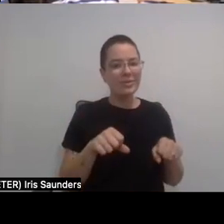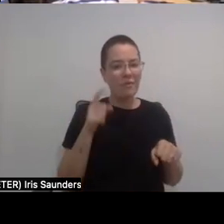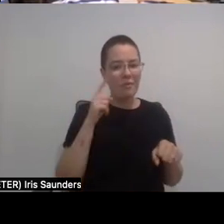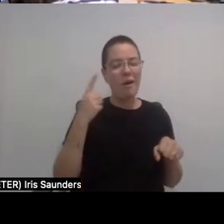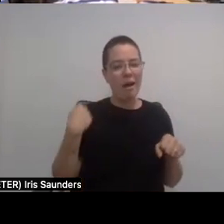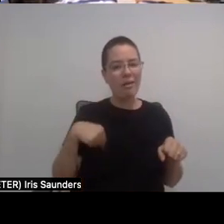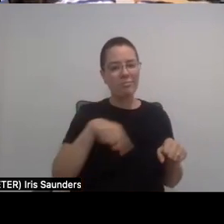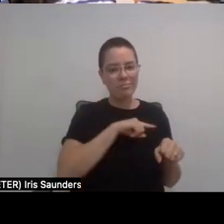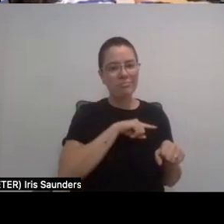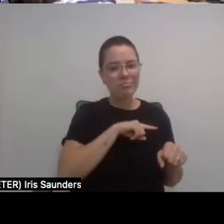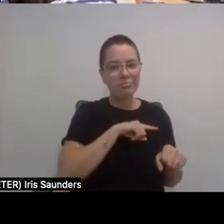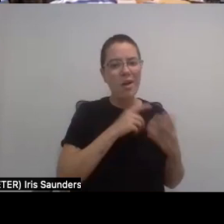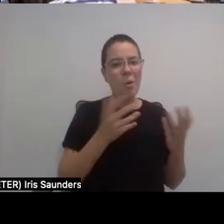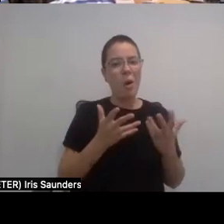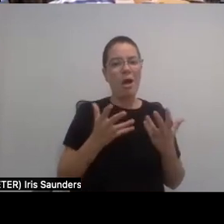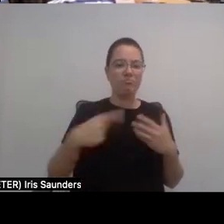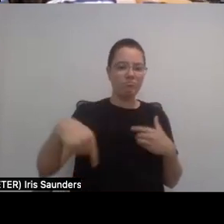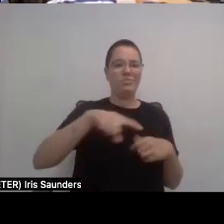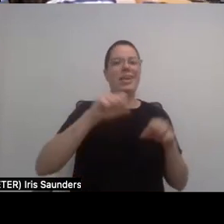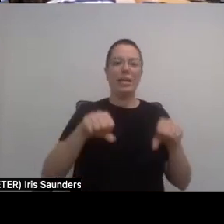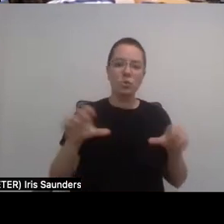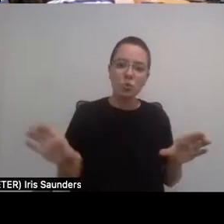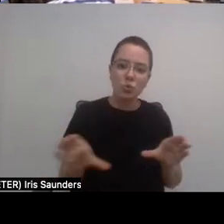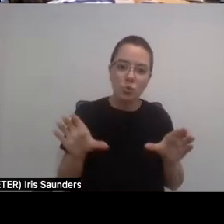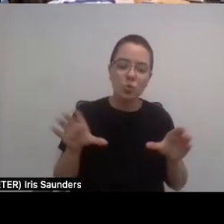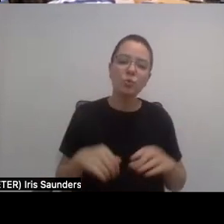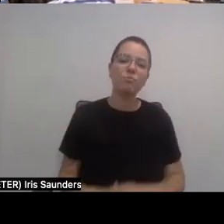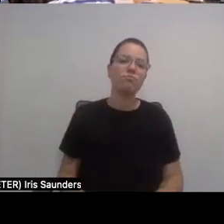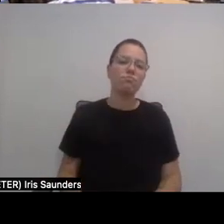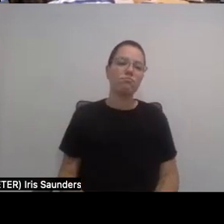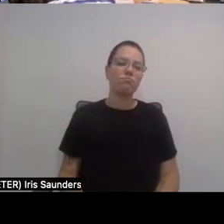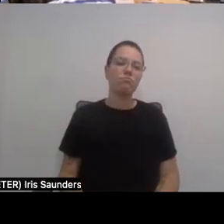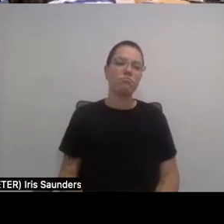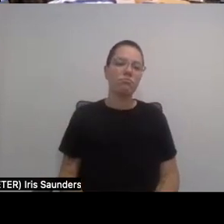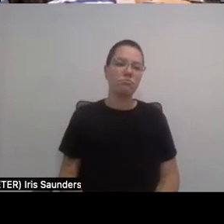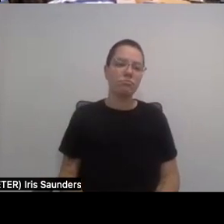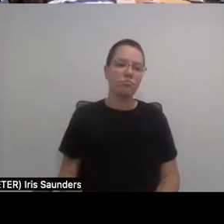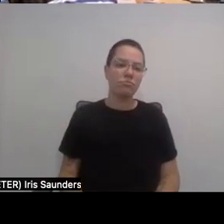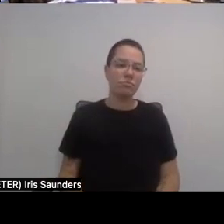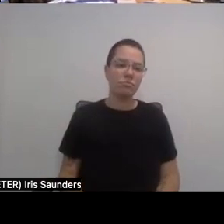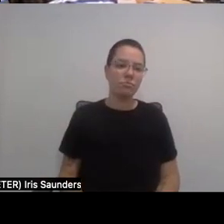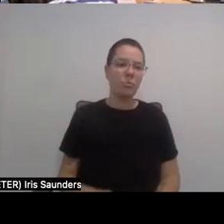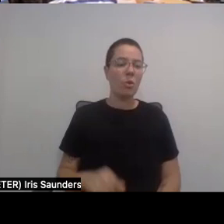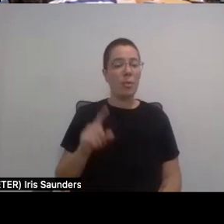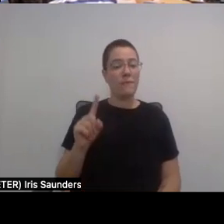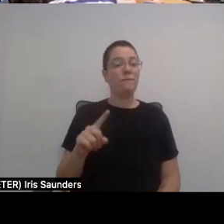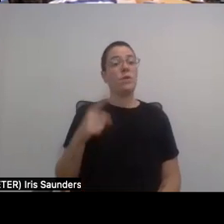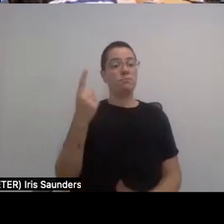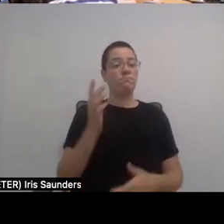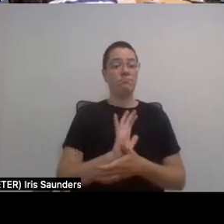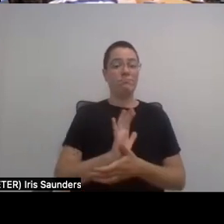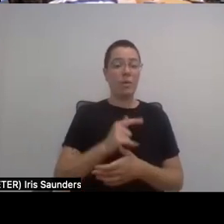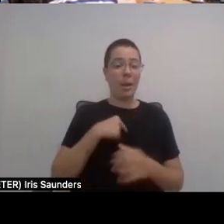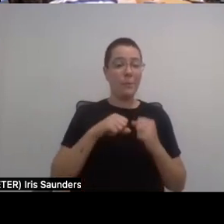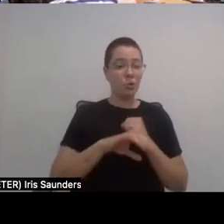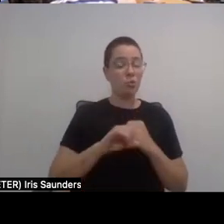be and what they can do. And so, actually, one of the first documentaries I produced was called My Girling